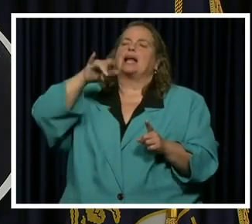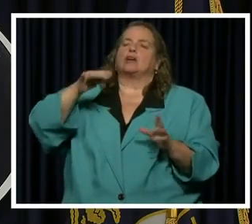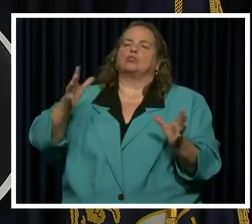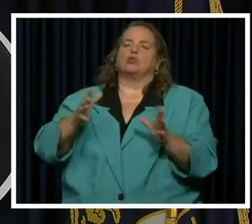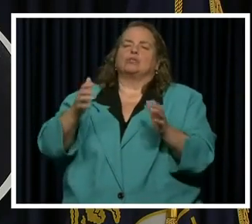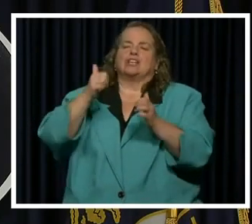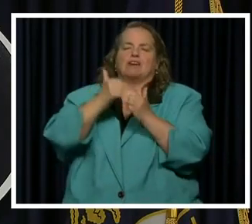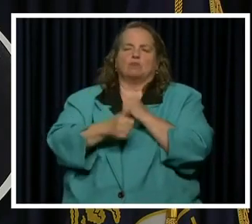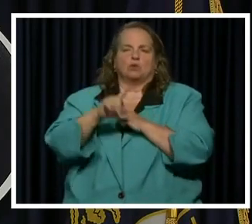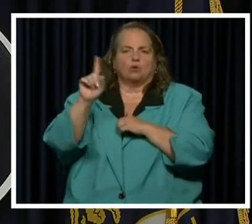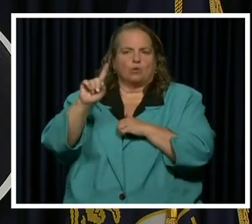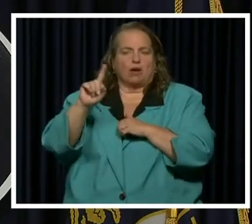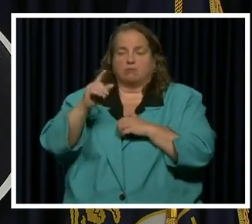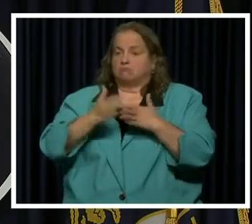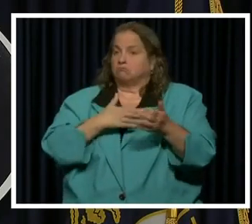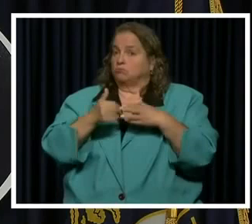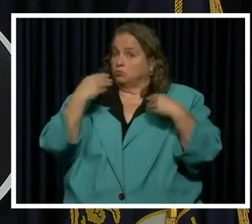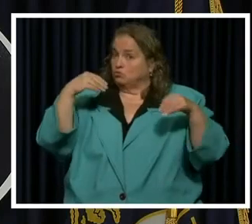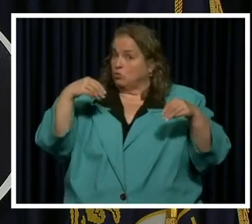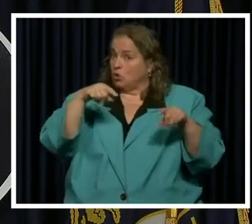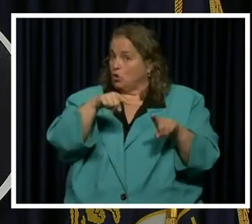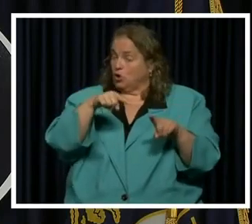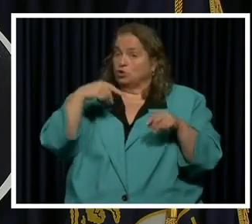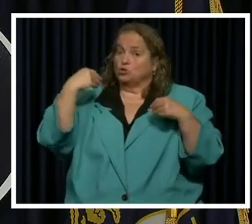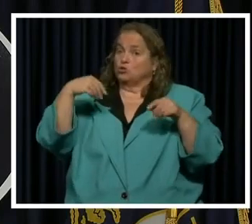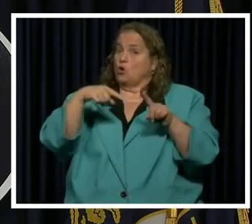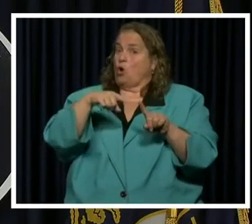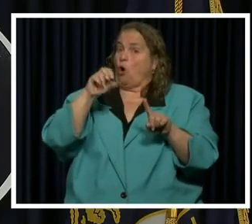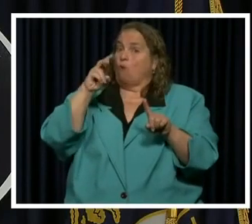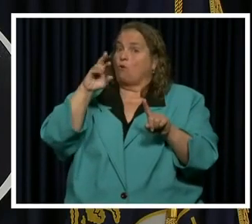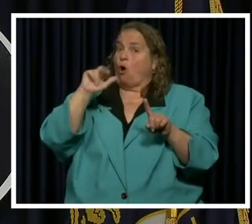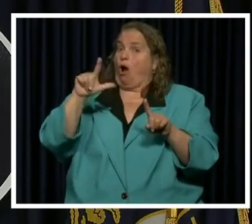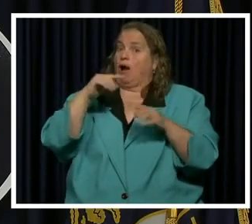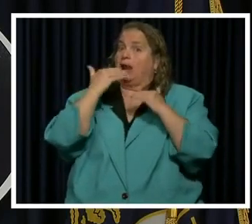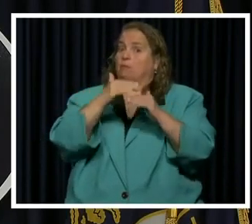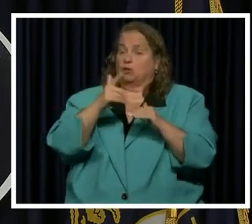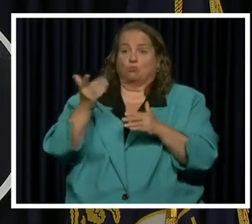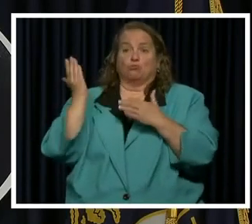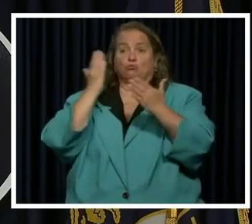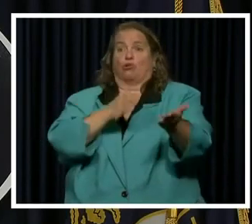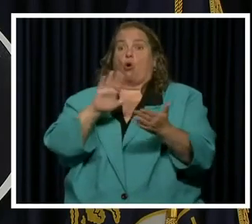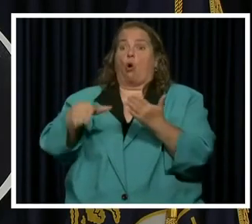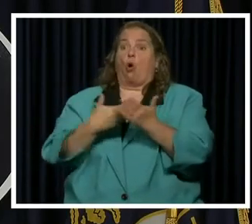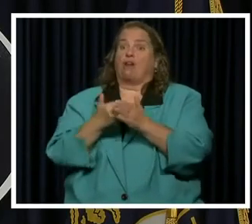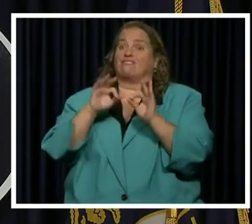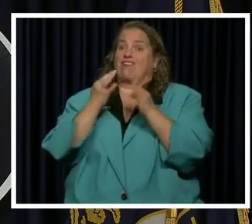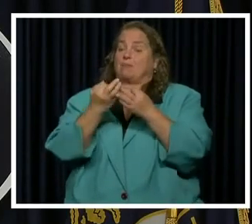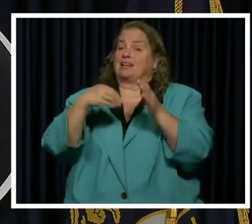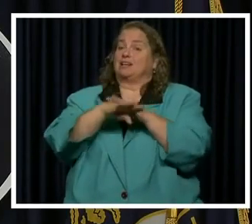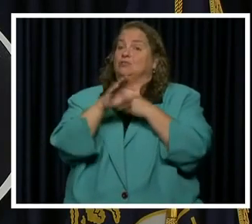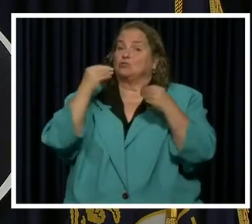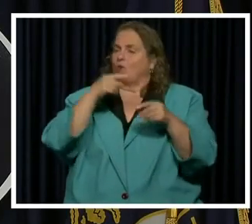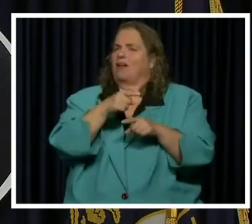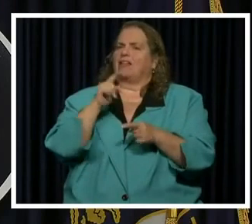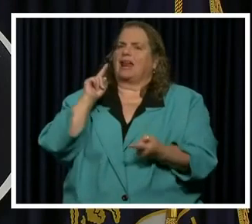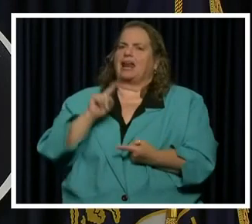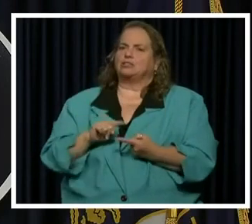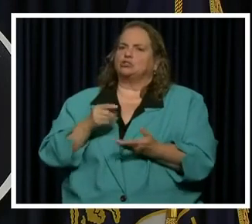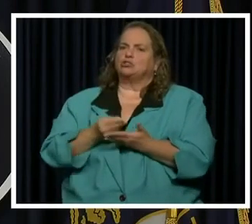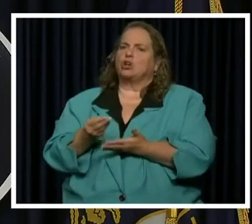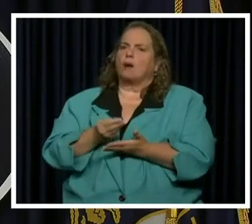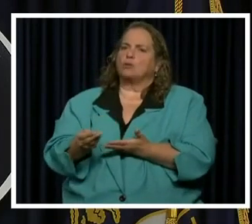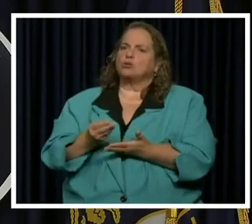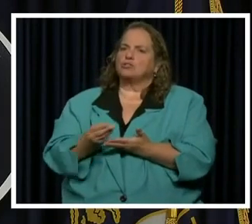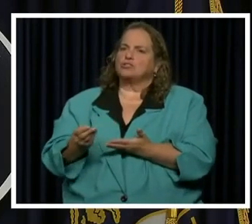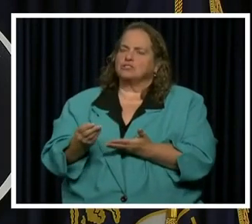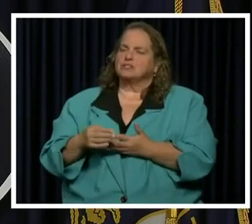It's both good for the stores because if they have an overall capacity limit and you bring in your entire family, they get less shoppers. But it's